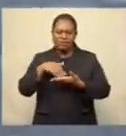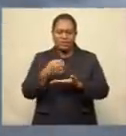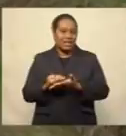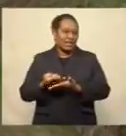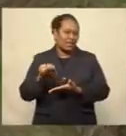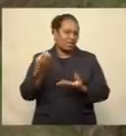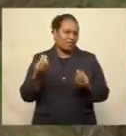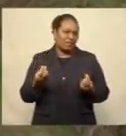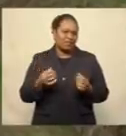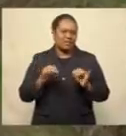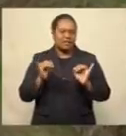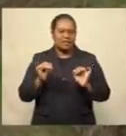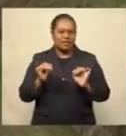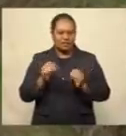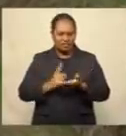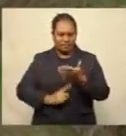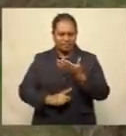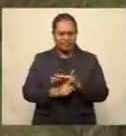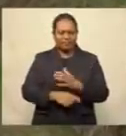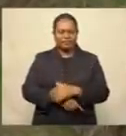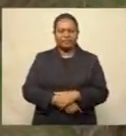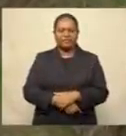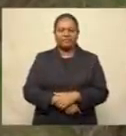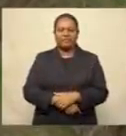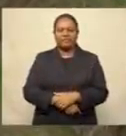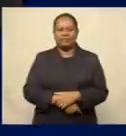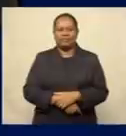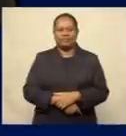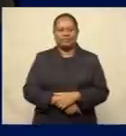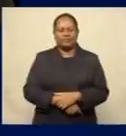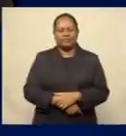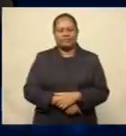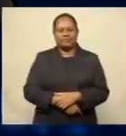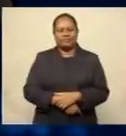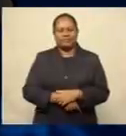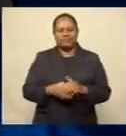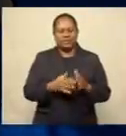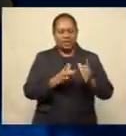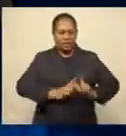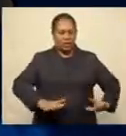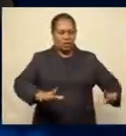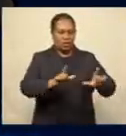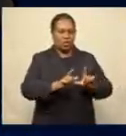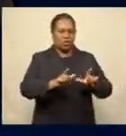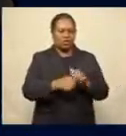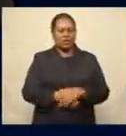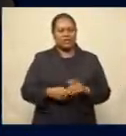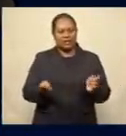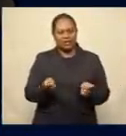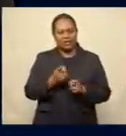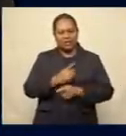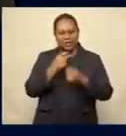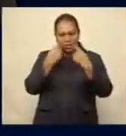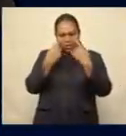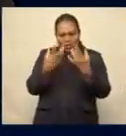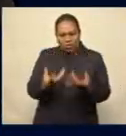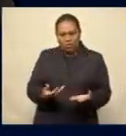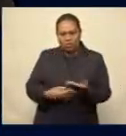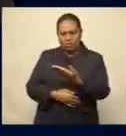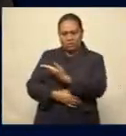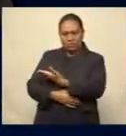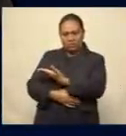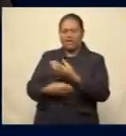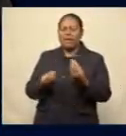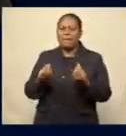situation. Jayshulal, FBC News. Here are the local exchange rates as set early this morning. The Fiji